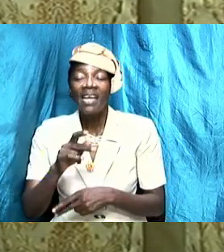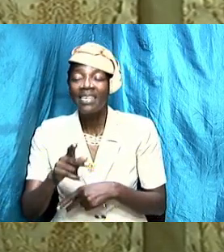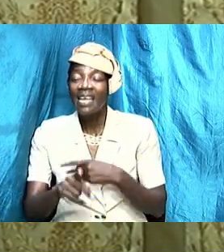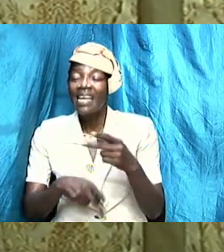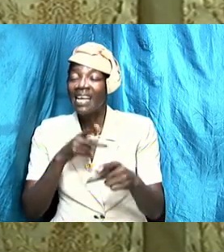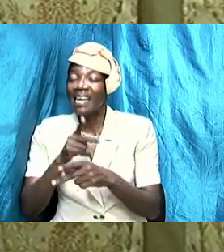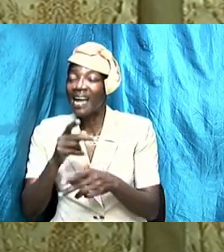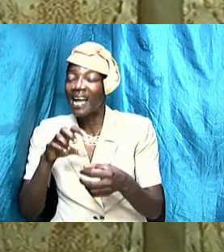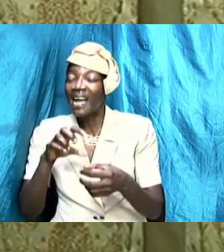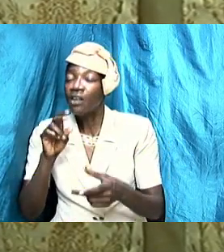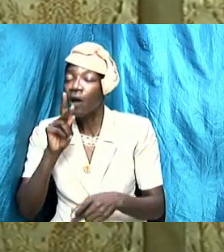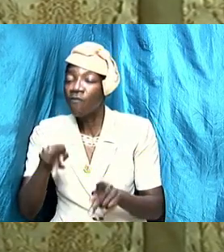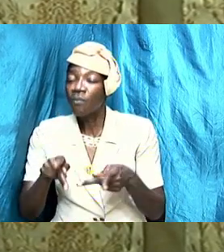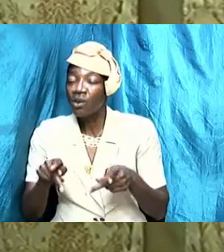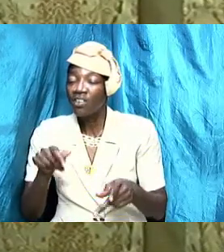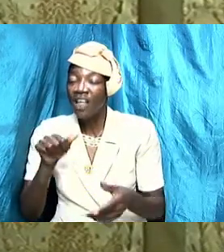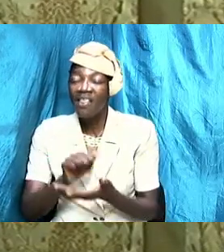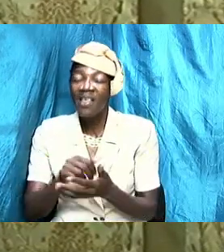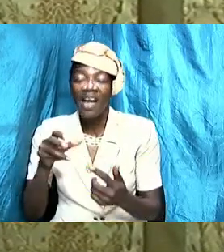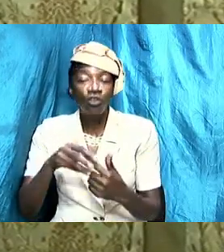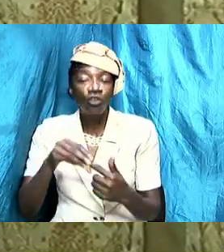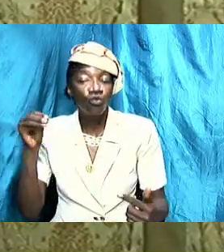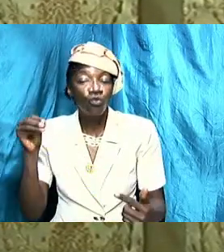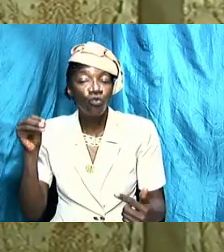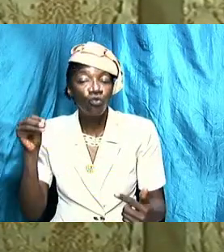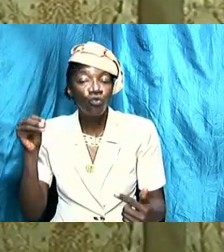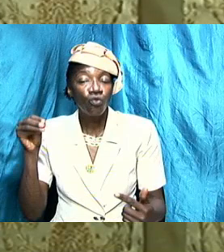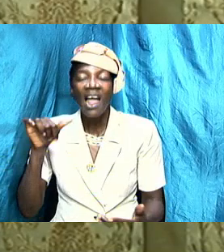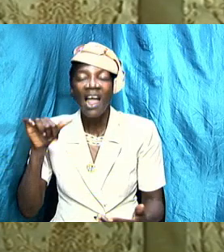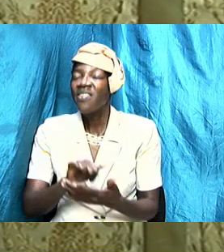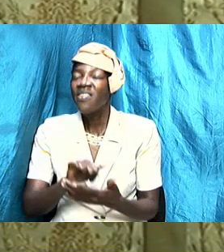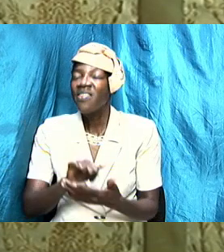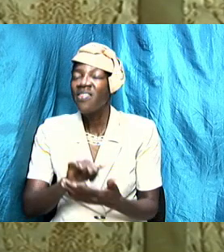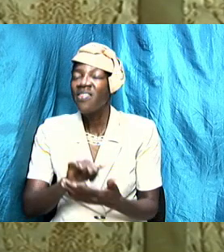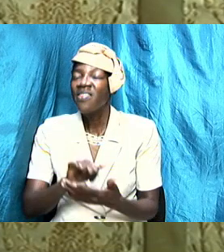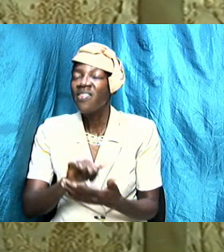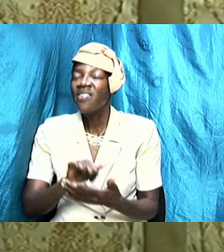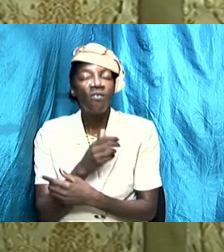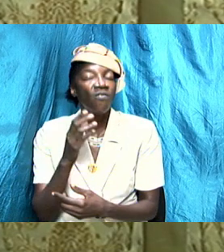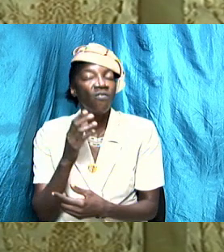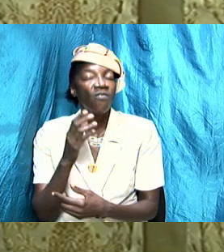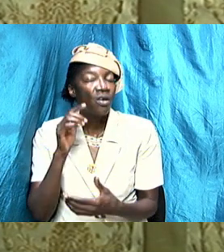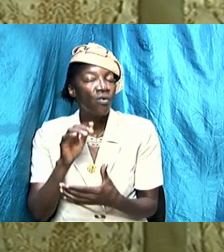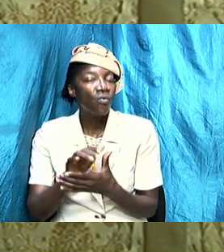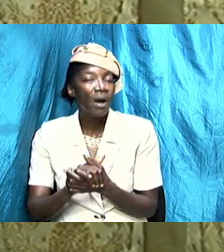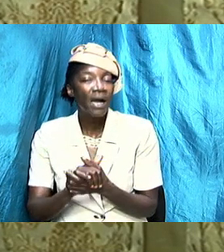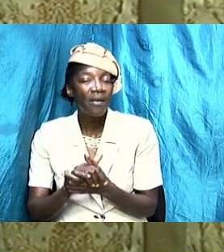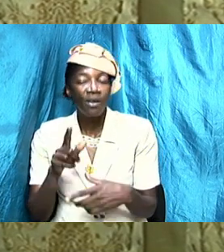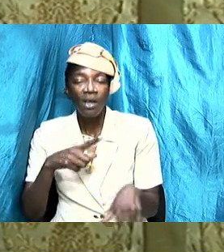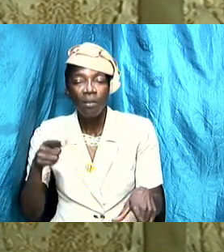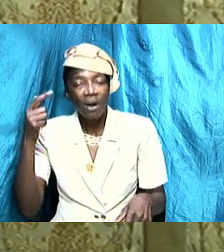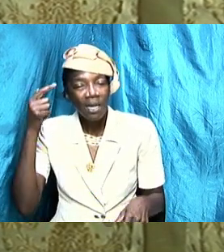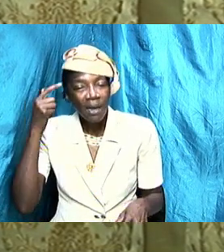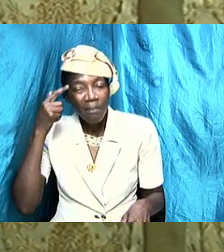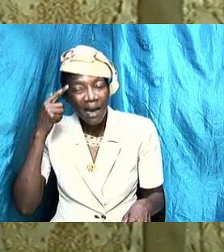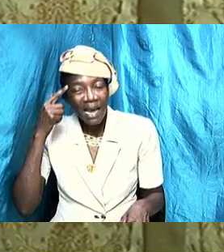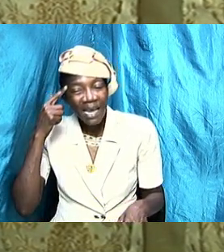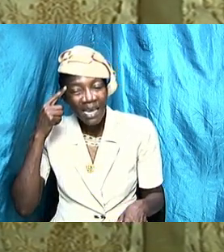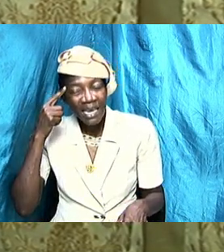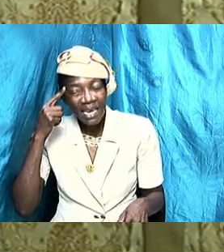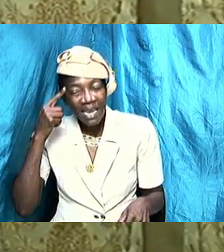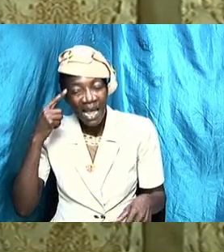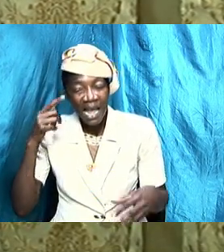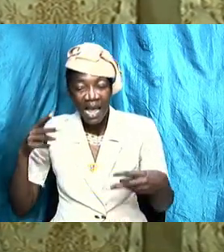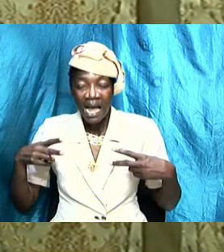that choose to and does in fact love your wife but the mind has to be so trained